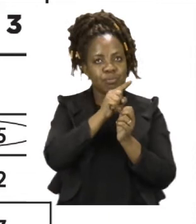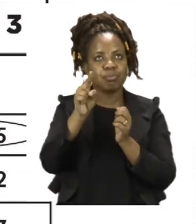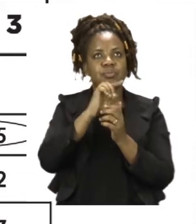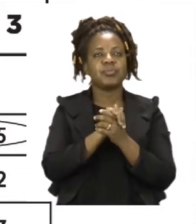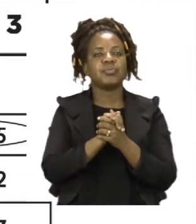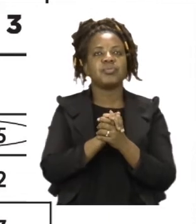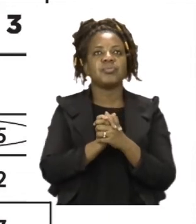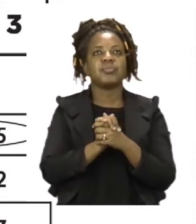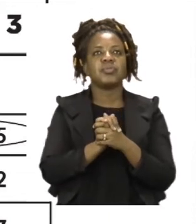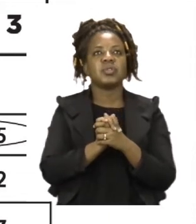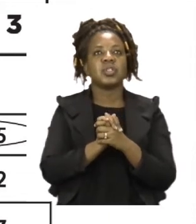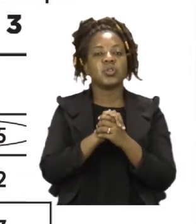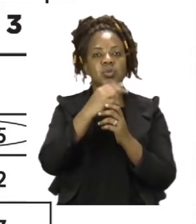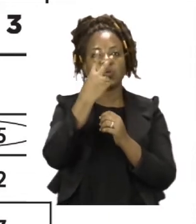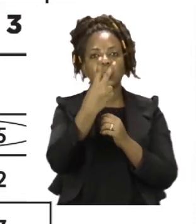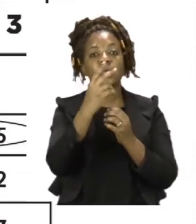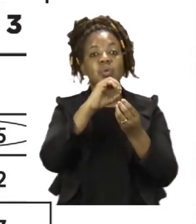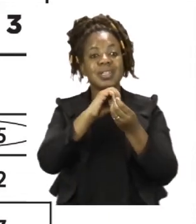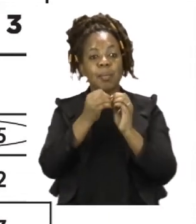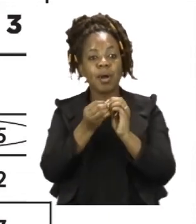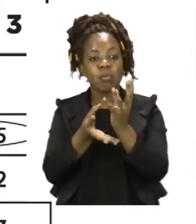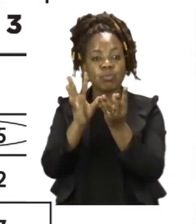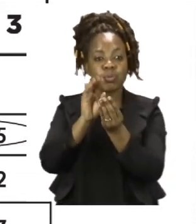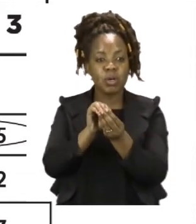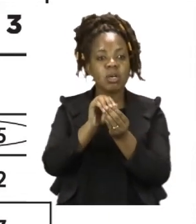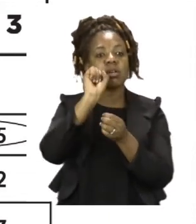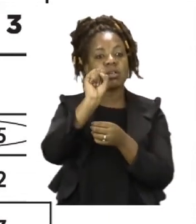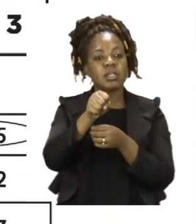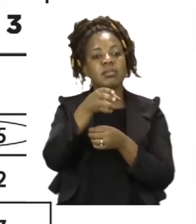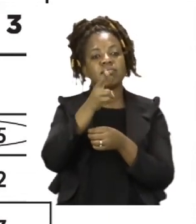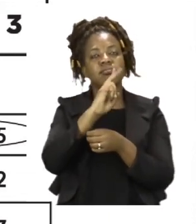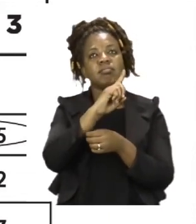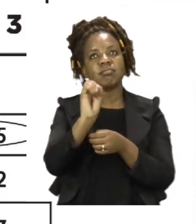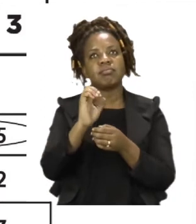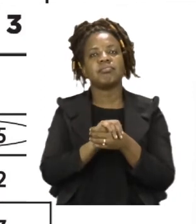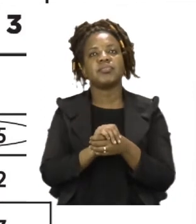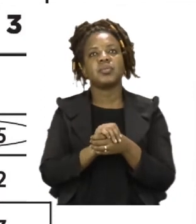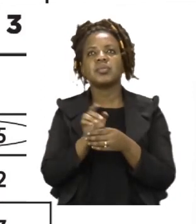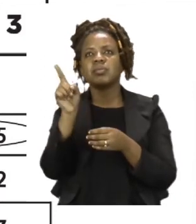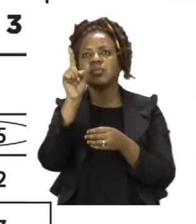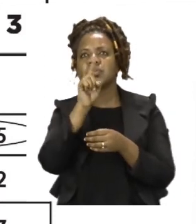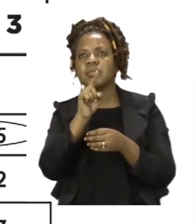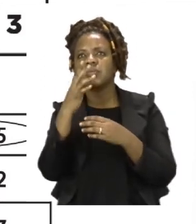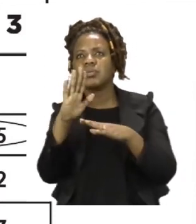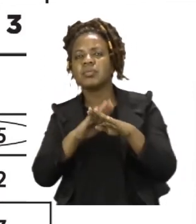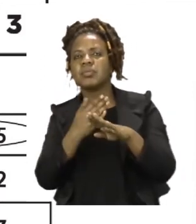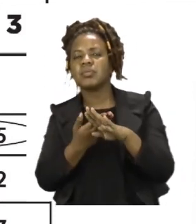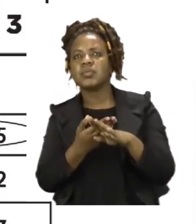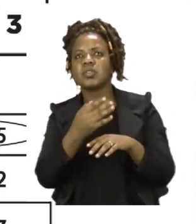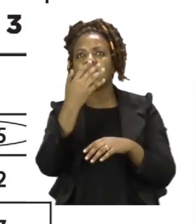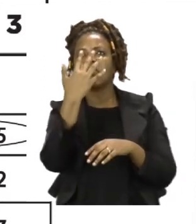up to 10. So, the example we have been given is five and